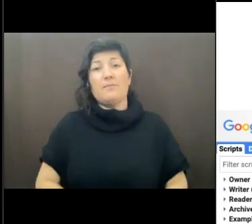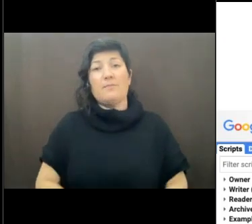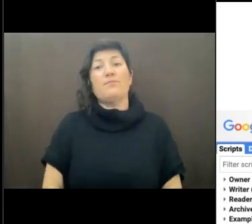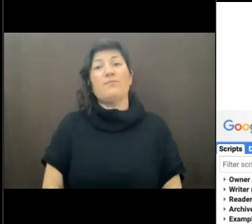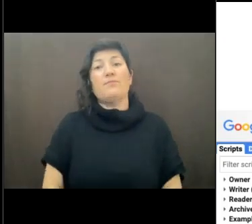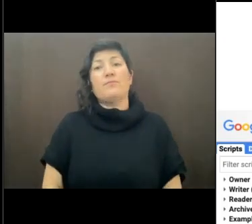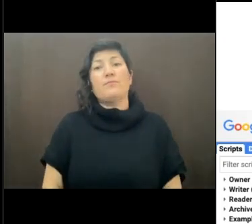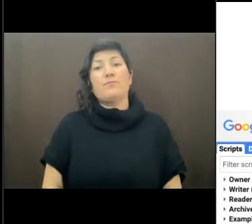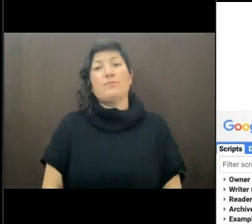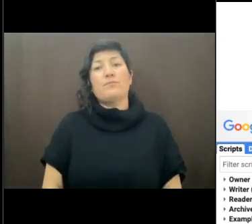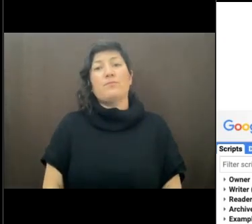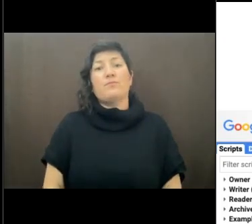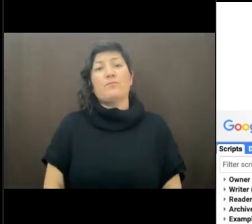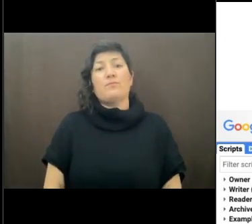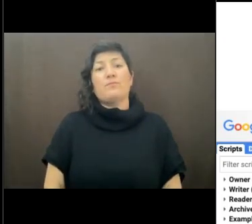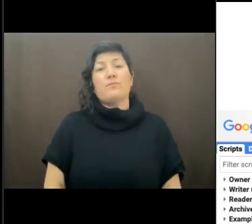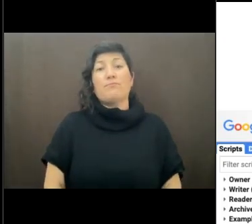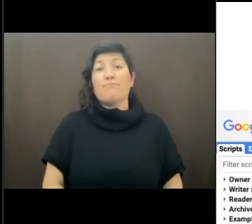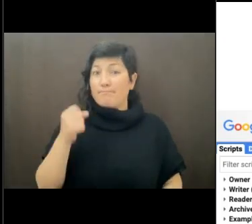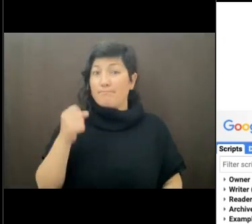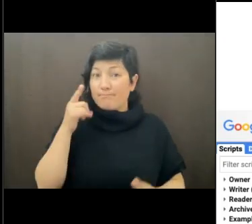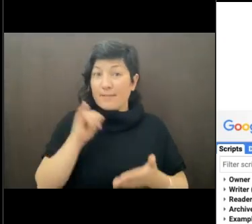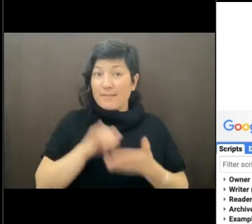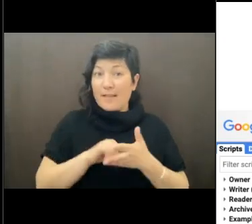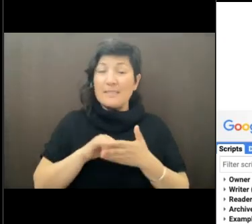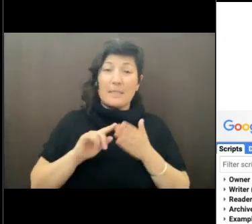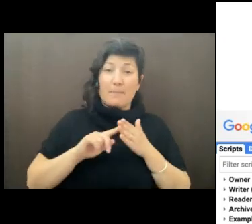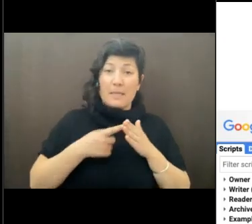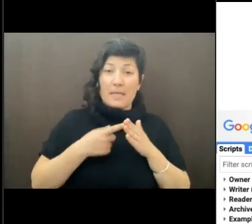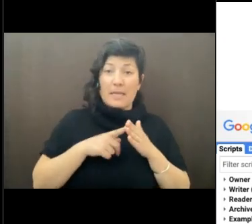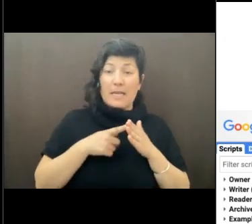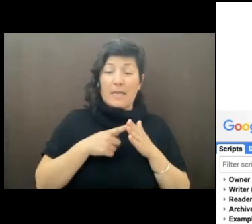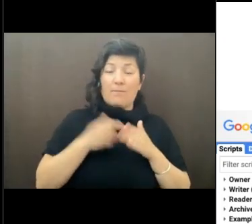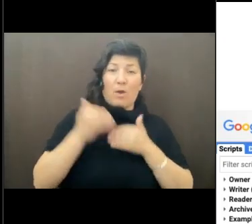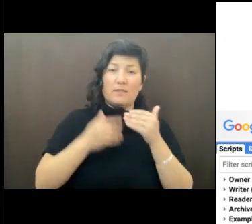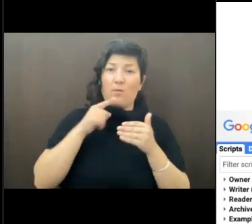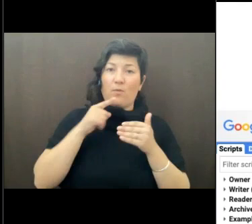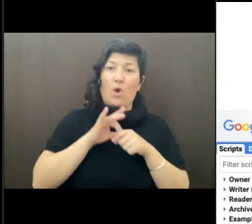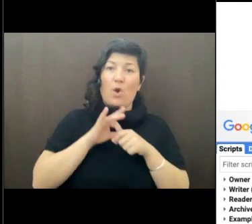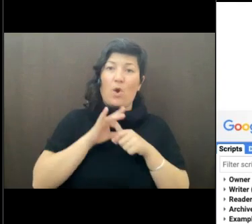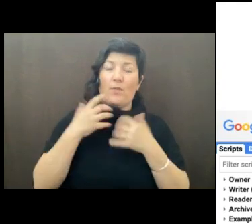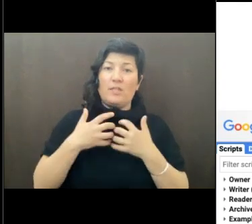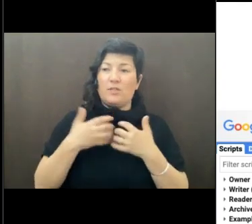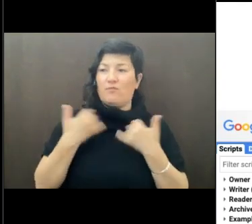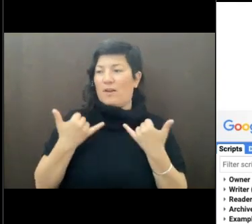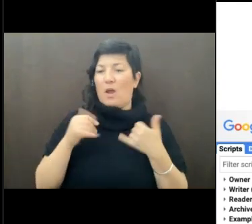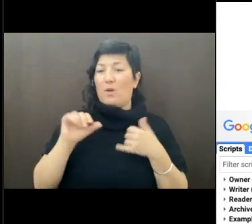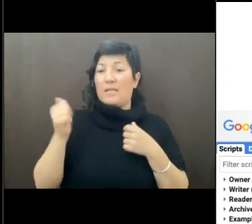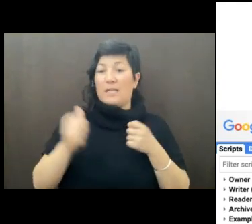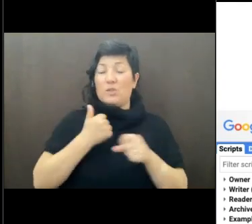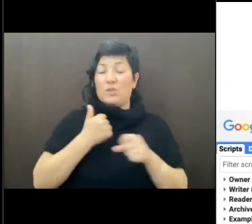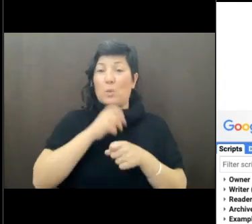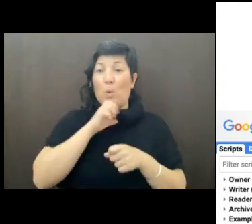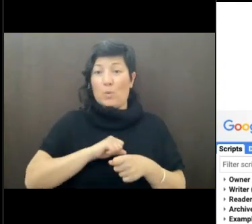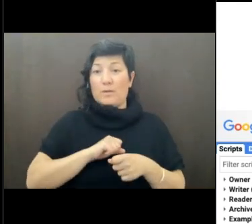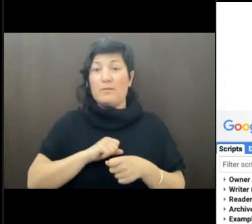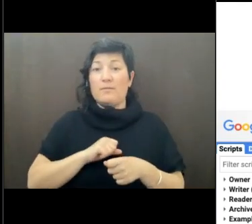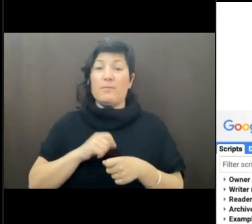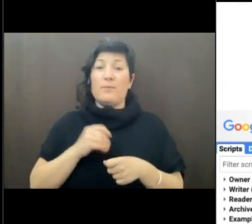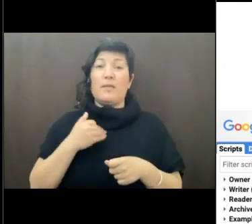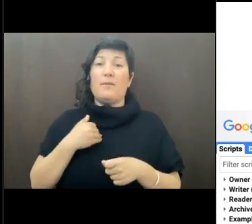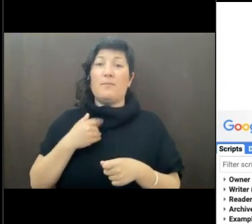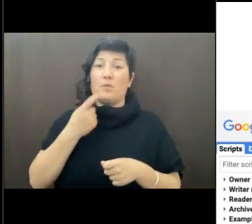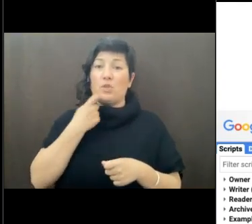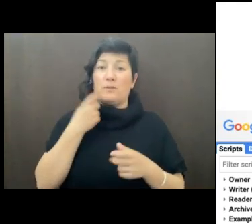This is just the beginning of the process of where Earth Engine is going. We're 10 years old. We just have, we've been joined